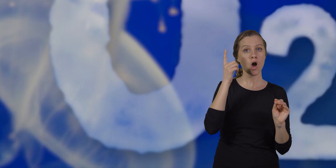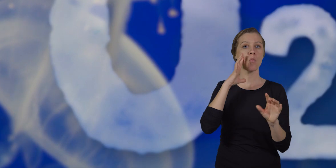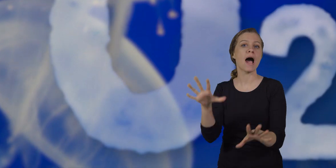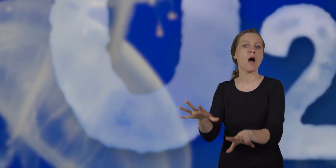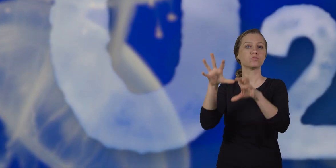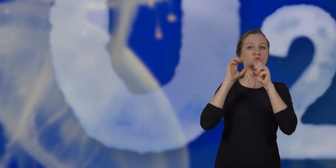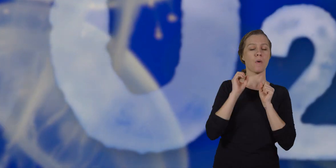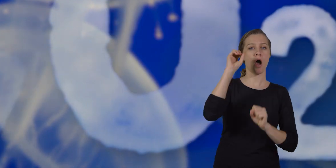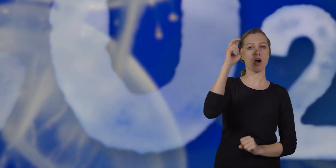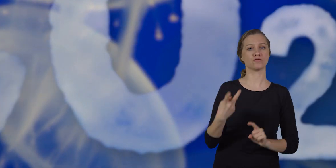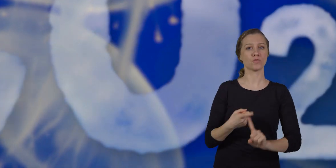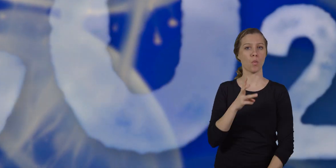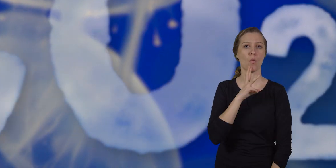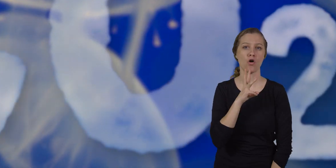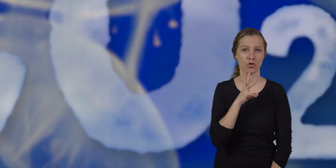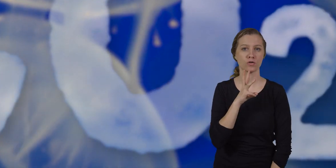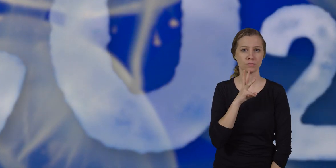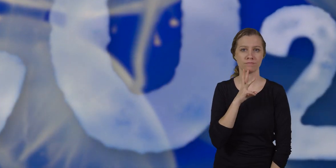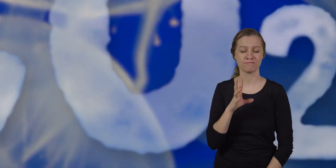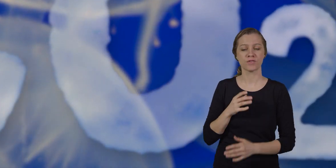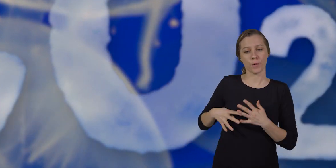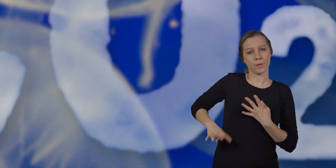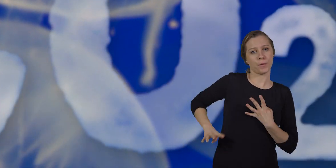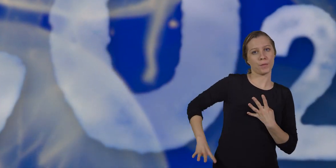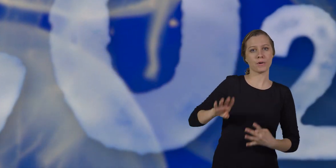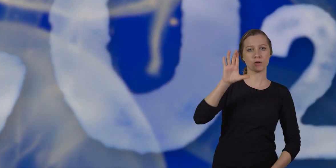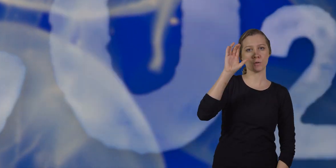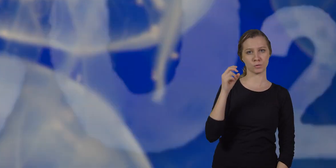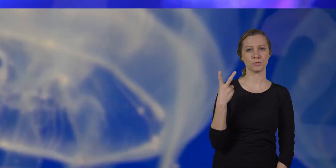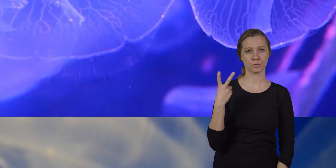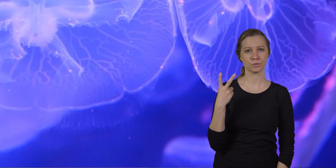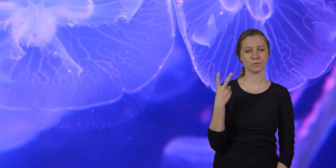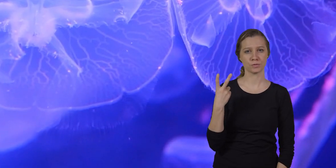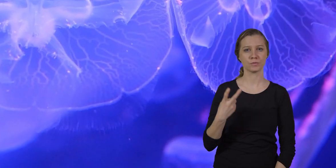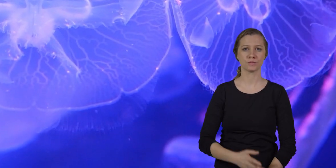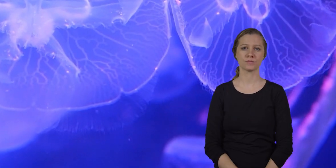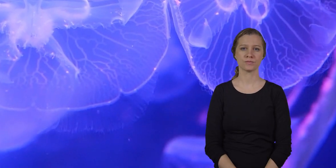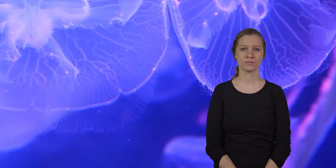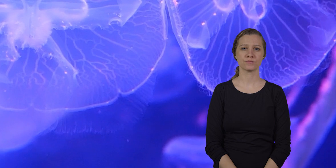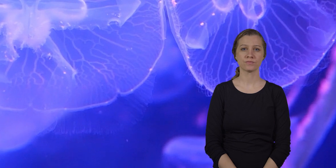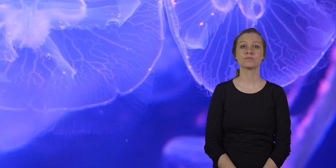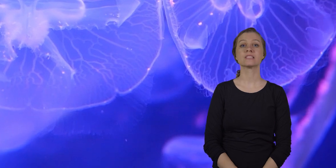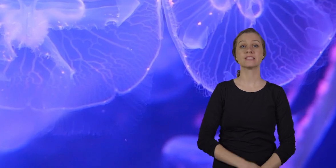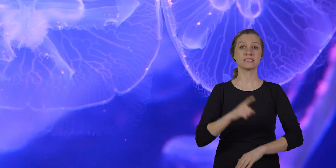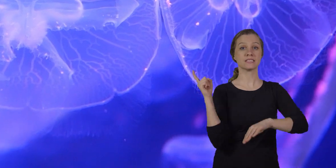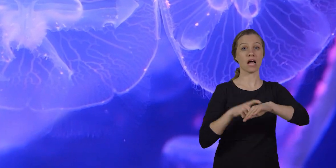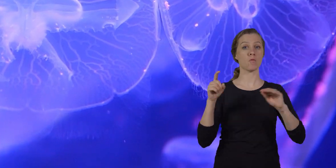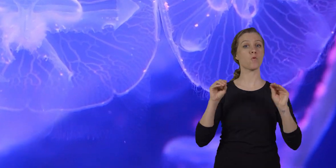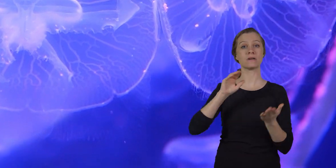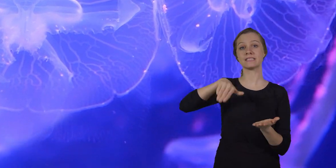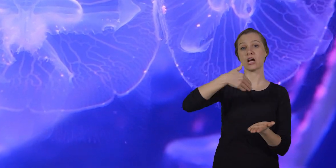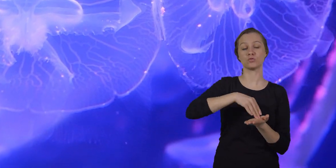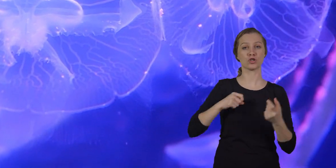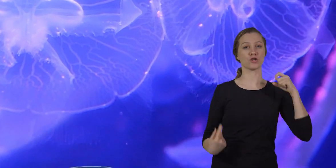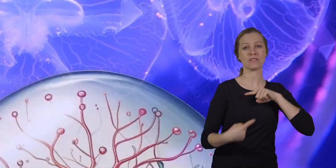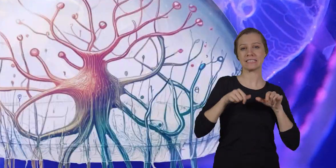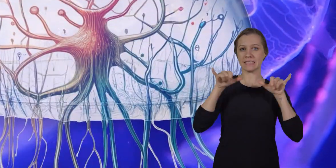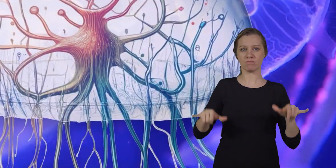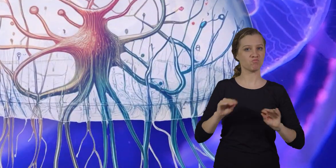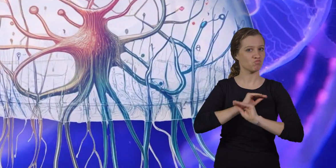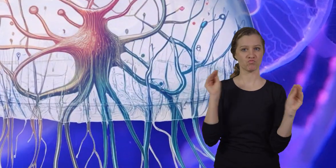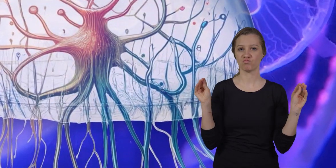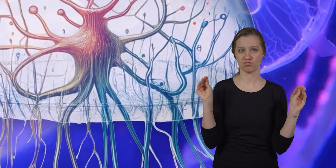oxygen from the water and expel carbon dioxide while cnidarians do not have a central nervous system